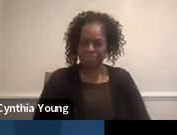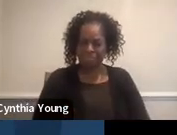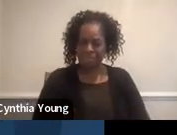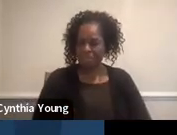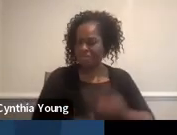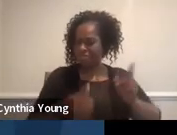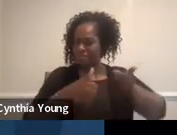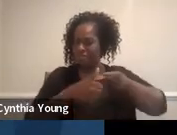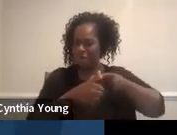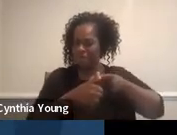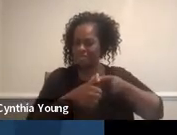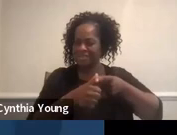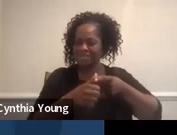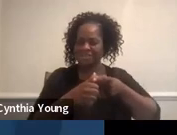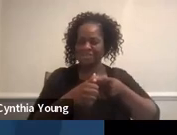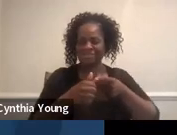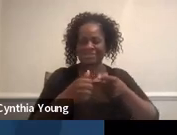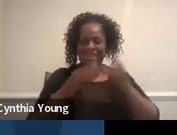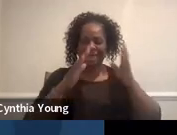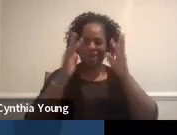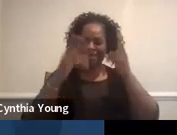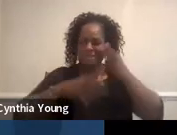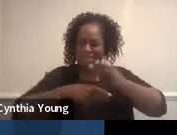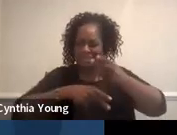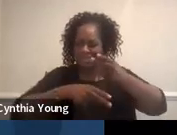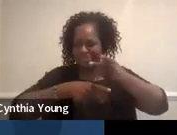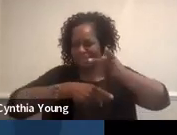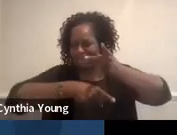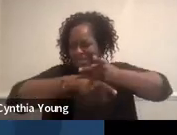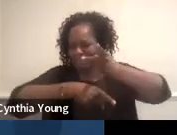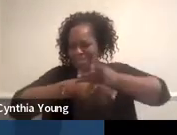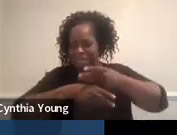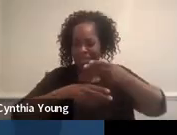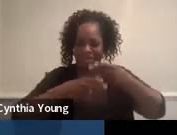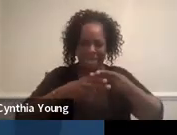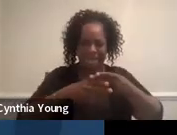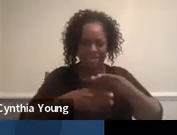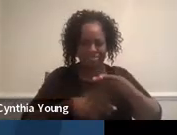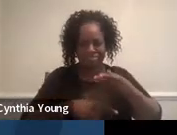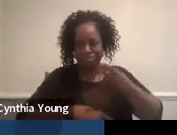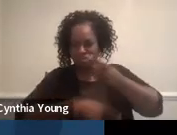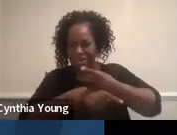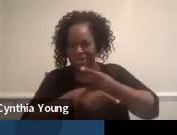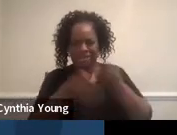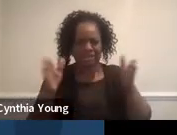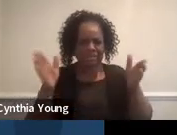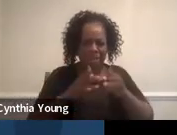First housekeeping, make sure your name is right, which everybody says I could tell because it's a small crowd.